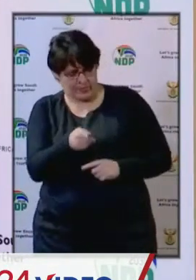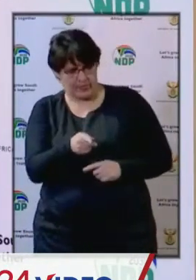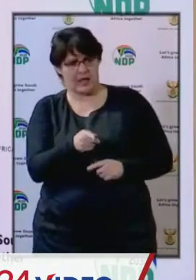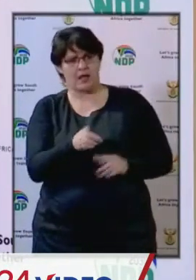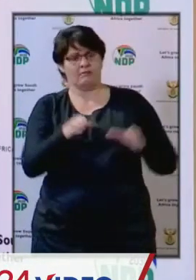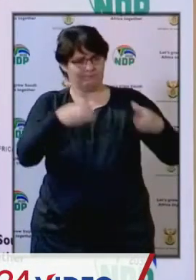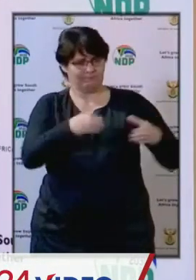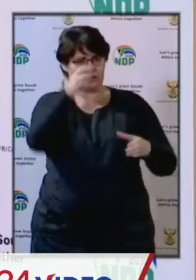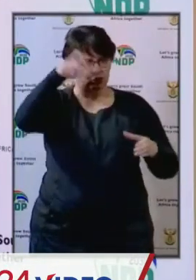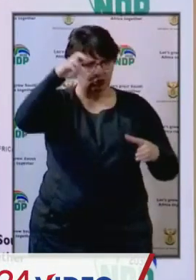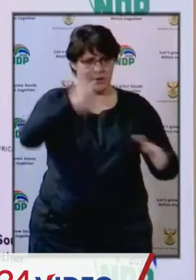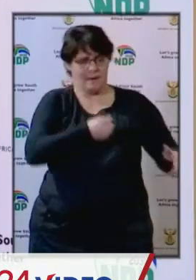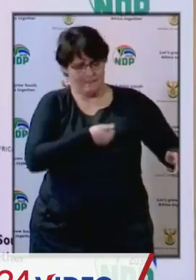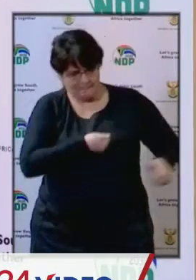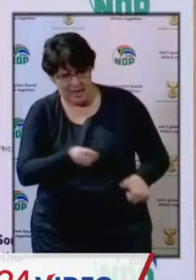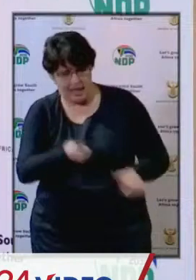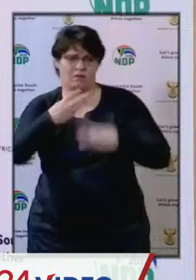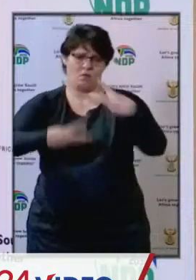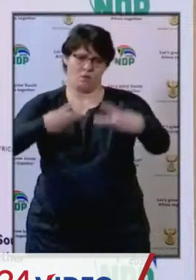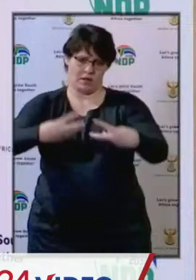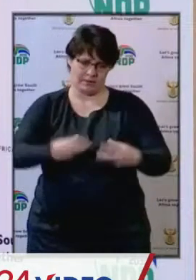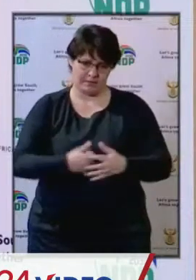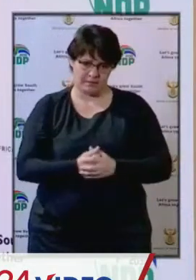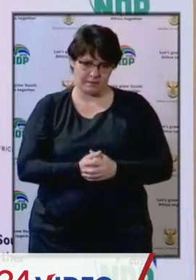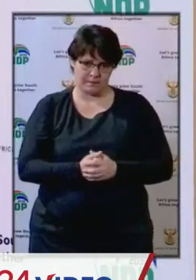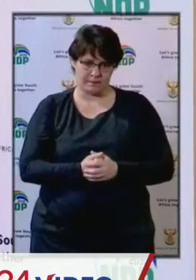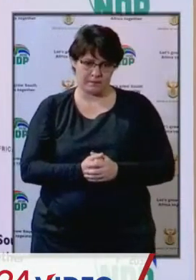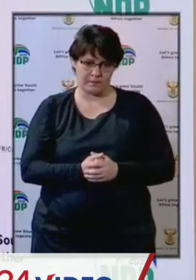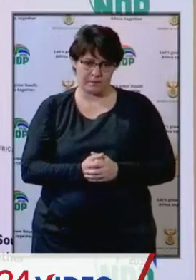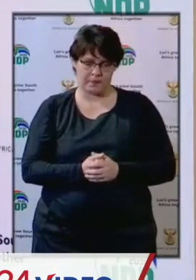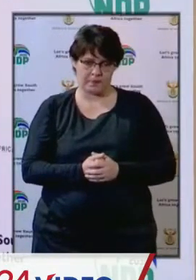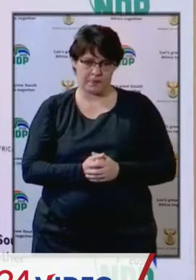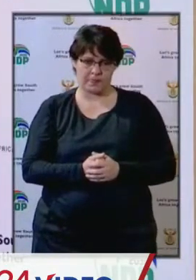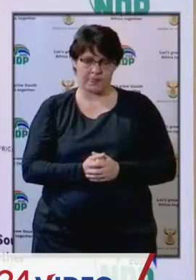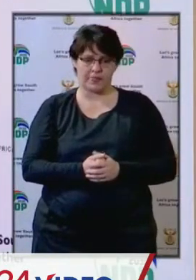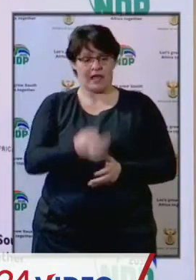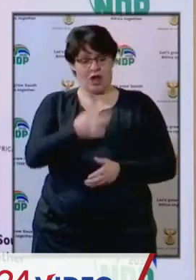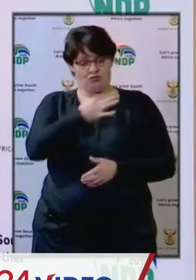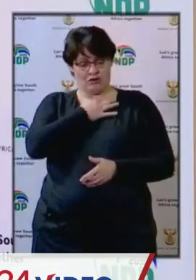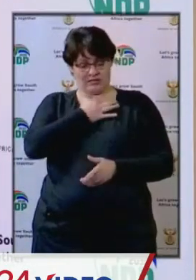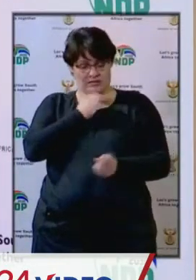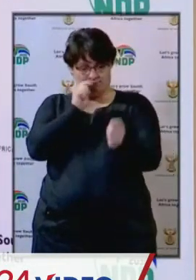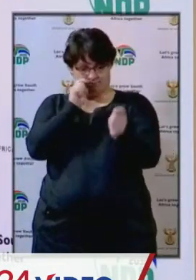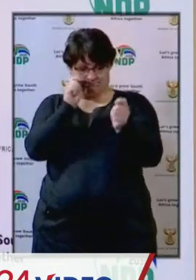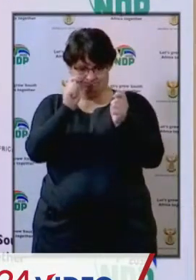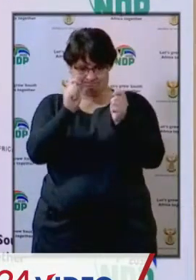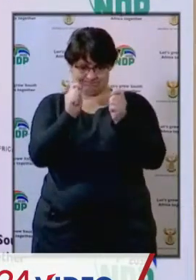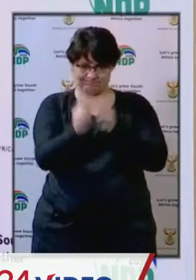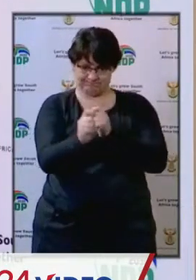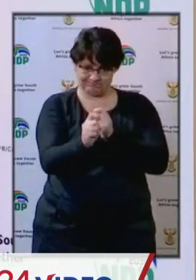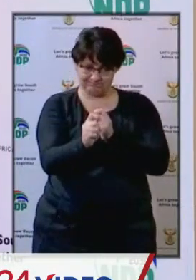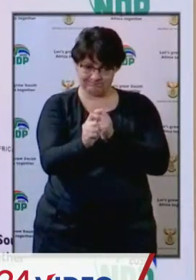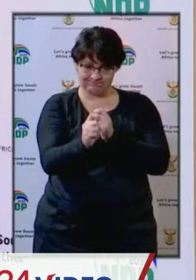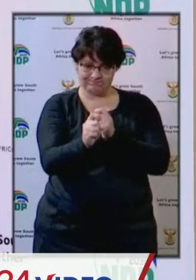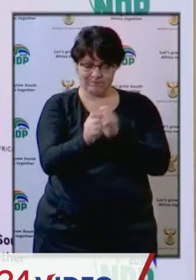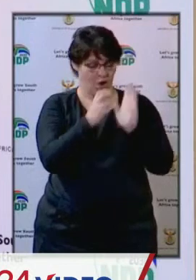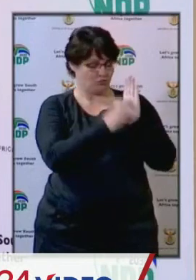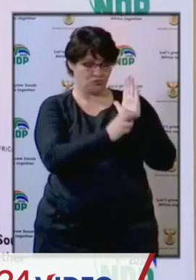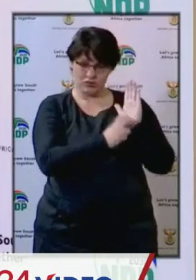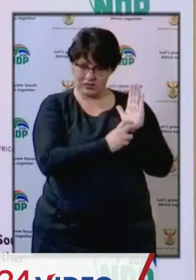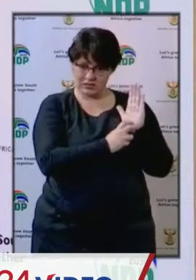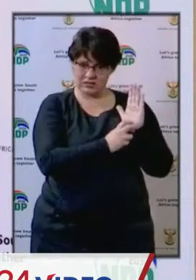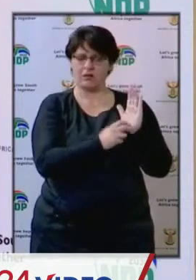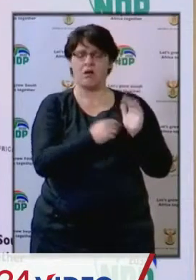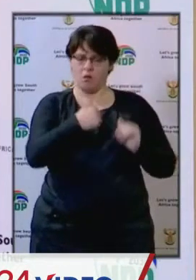back into operation. When the risk-adjusted approach was introduced, tourism was